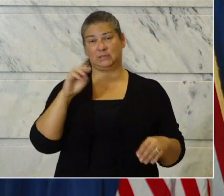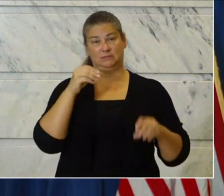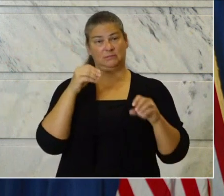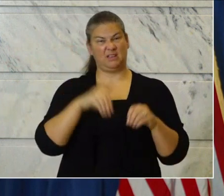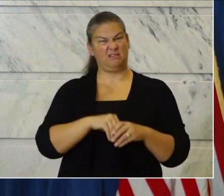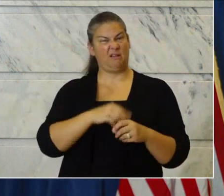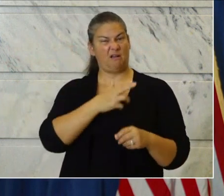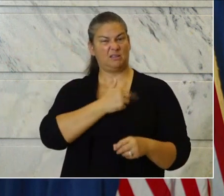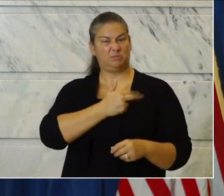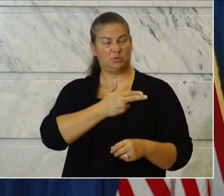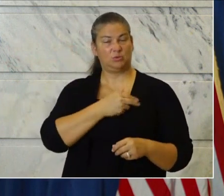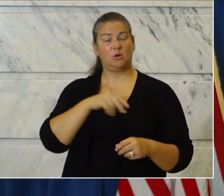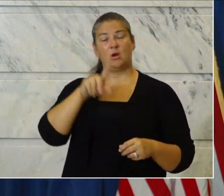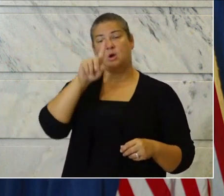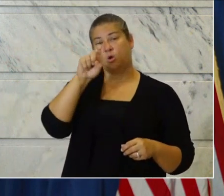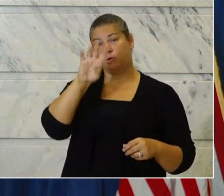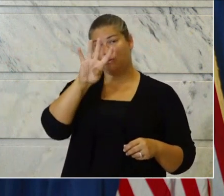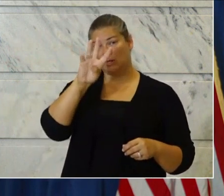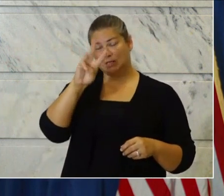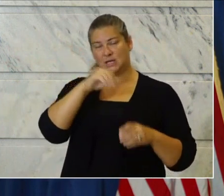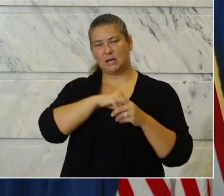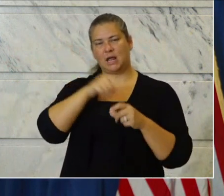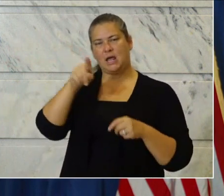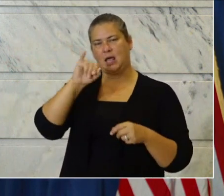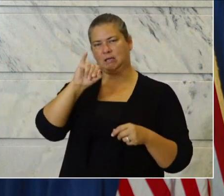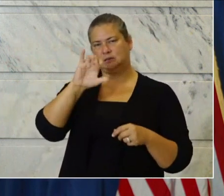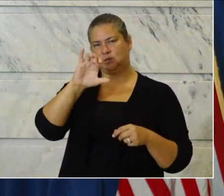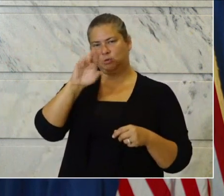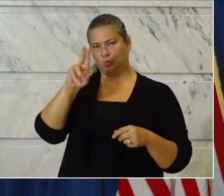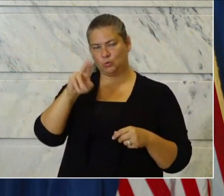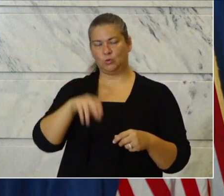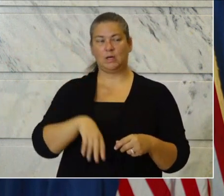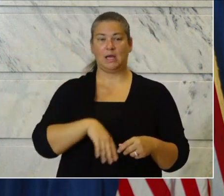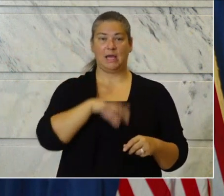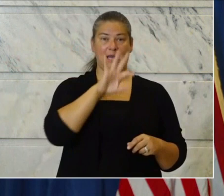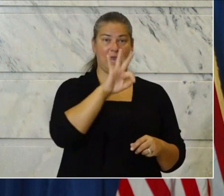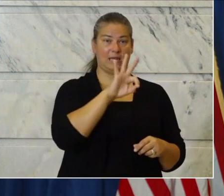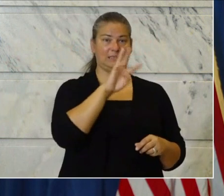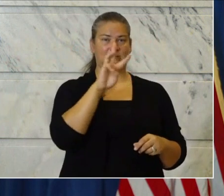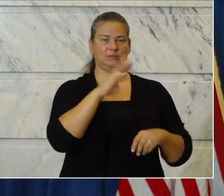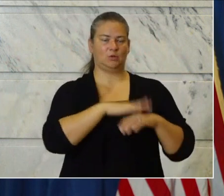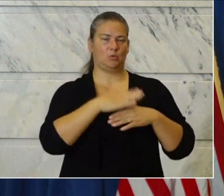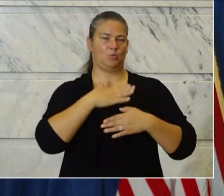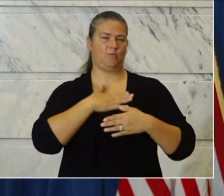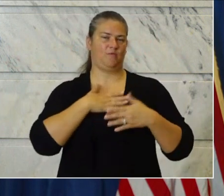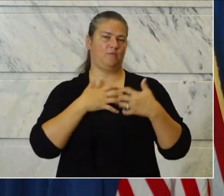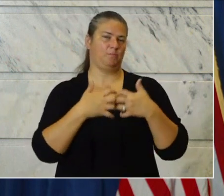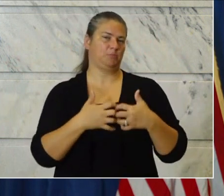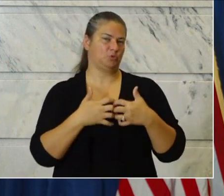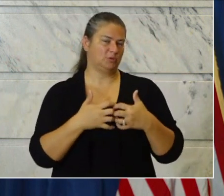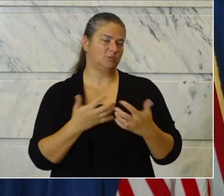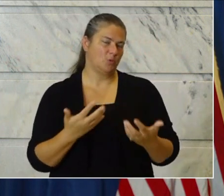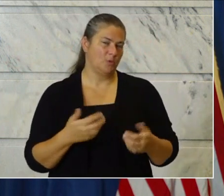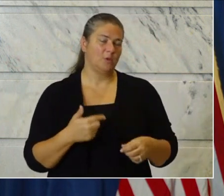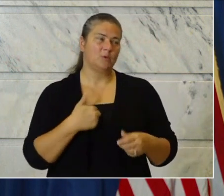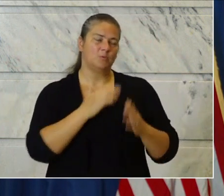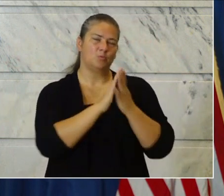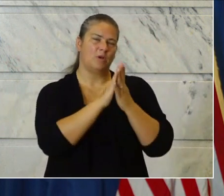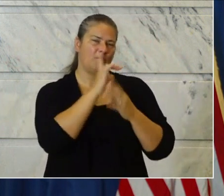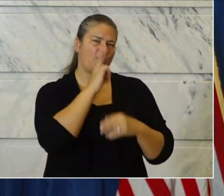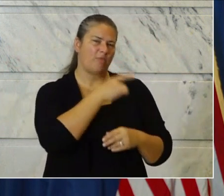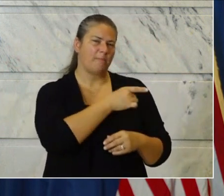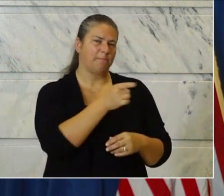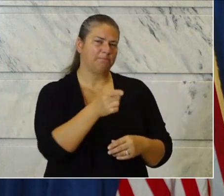of COVID-19. 146 in the ICU, 96 on a ventilator. So, let's pray for them.